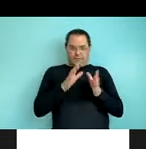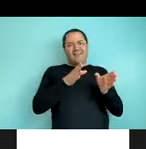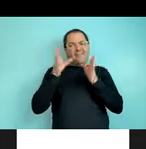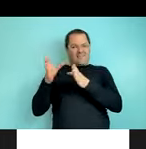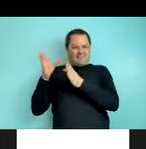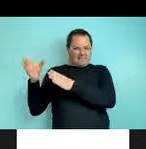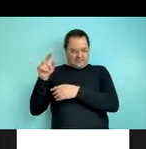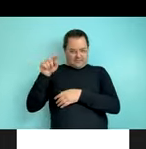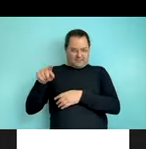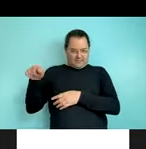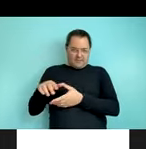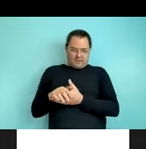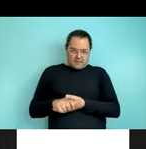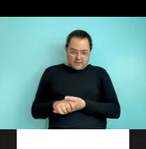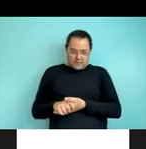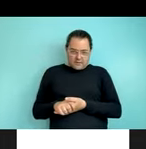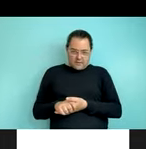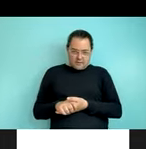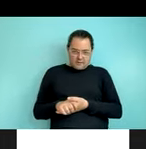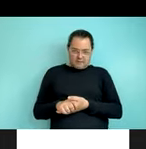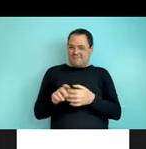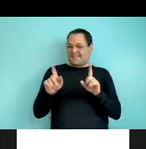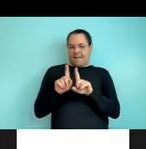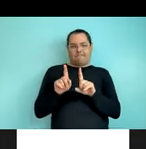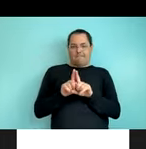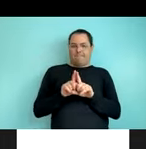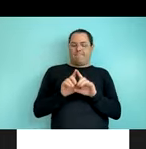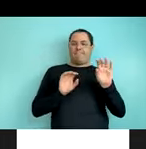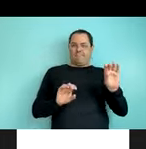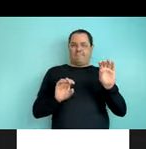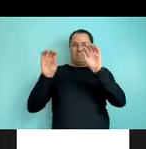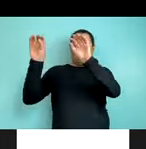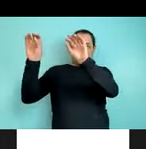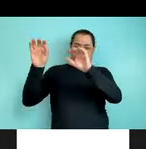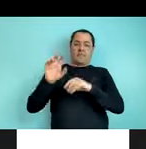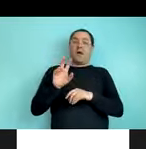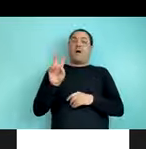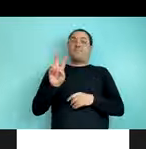namely that we got the same patterns when the verb was first.